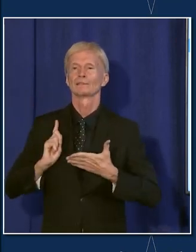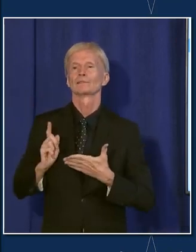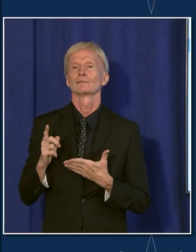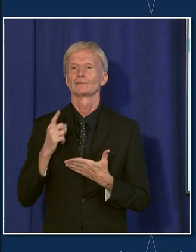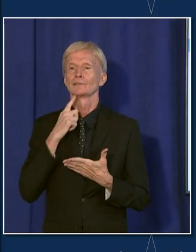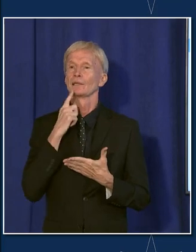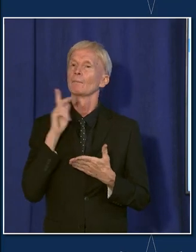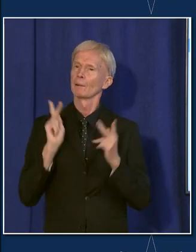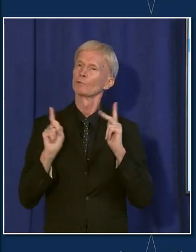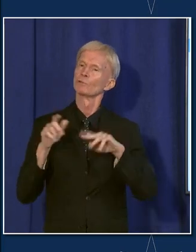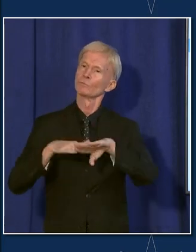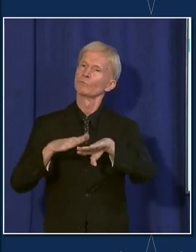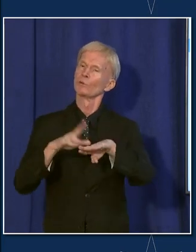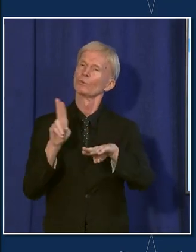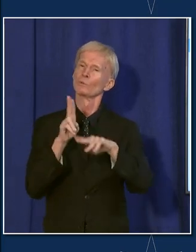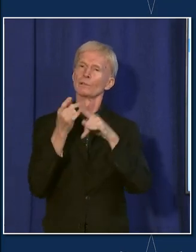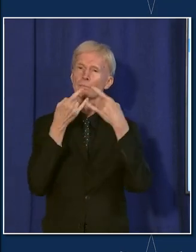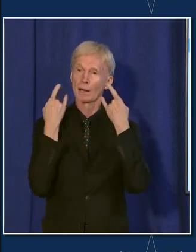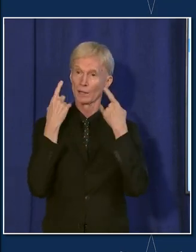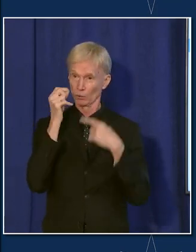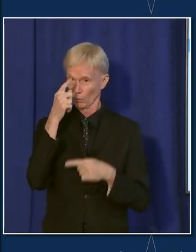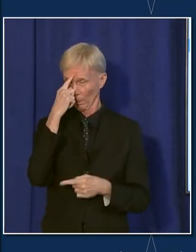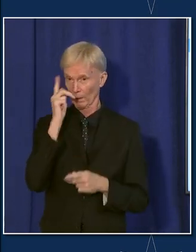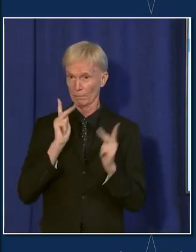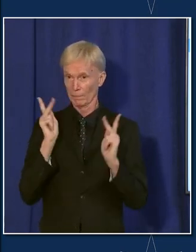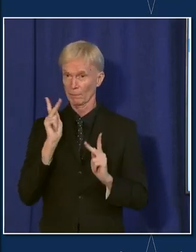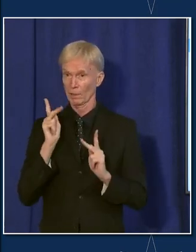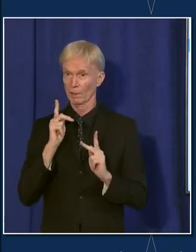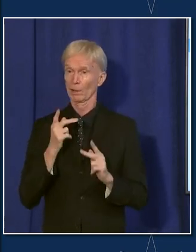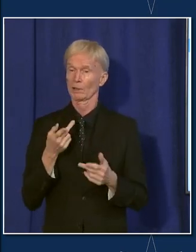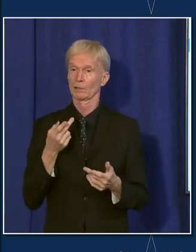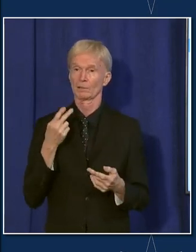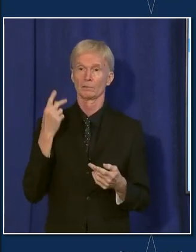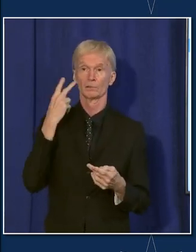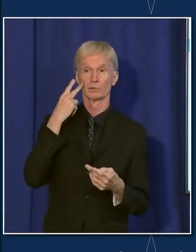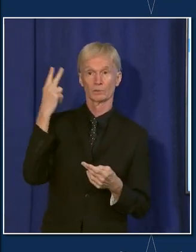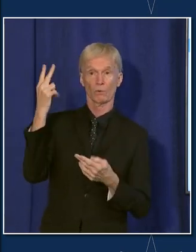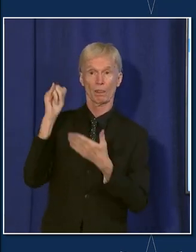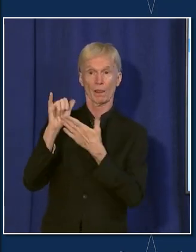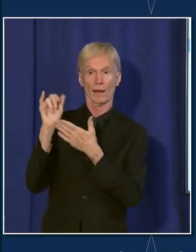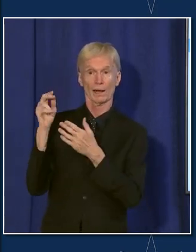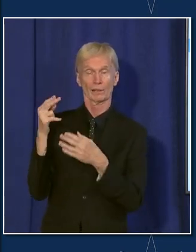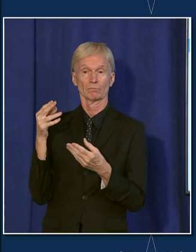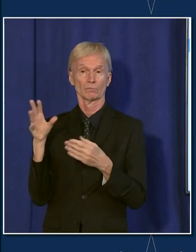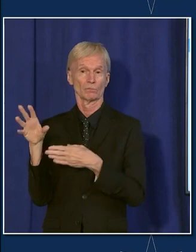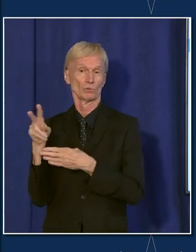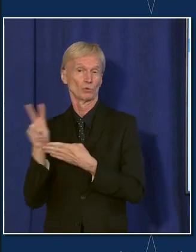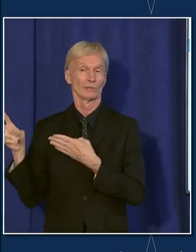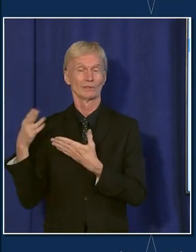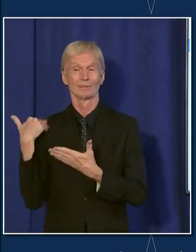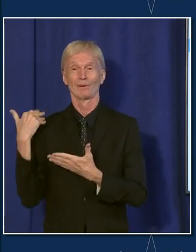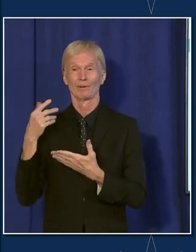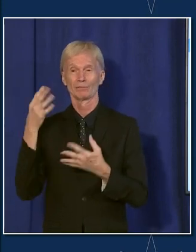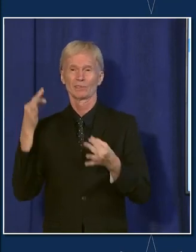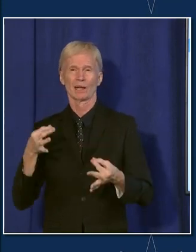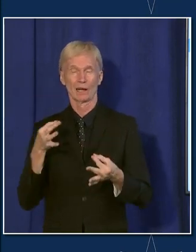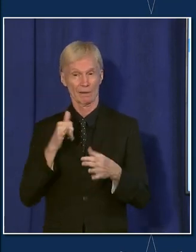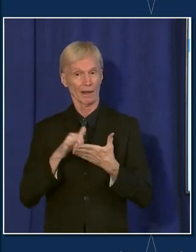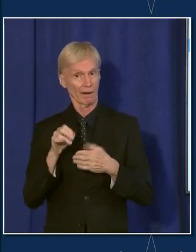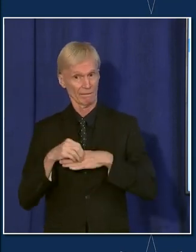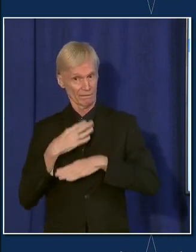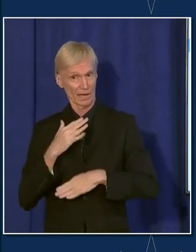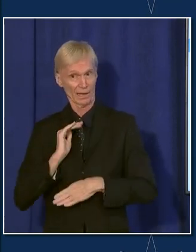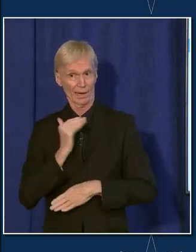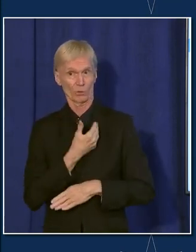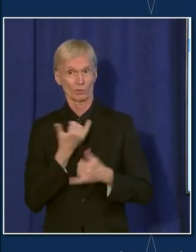any impact on the data or the spread of cases? Yeah, it's an interesting question. I think, you know, we